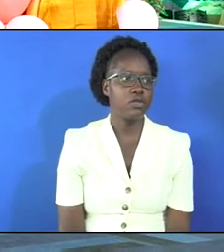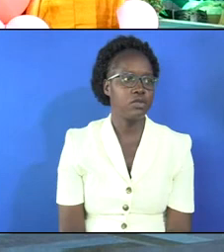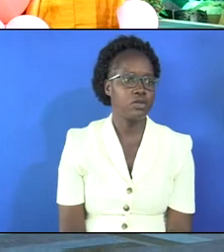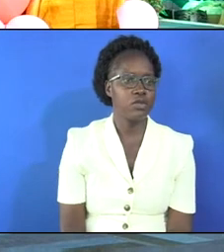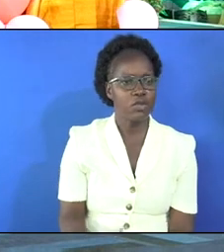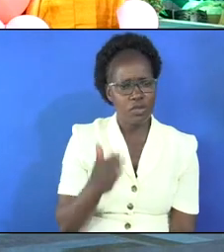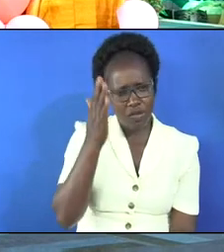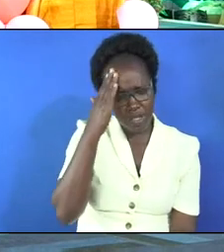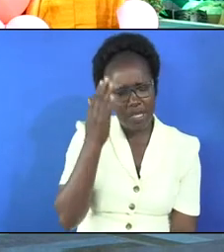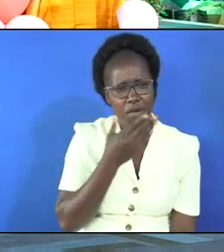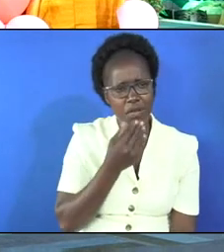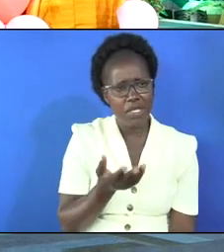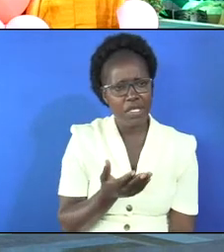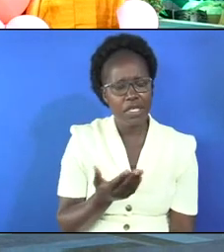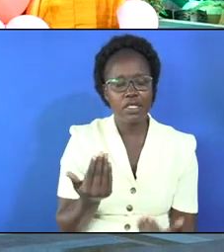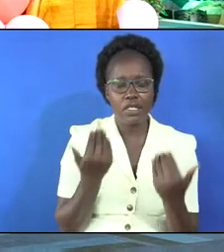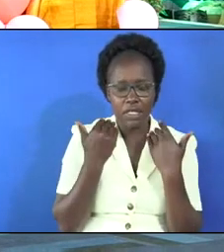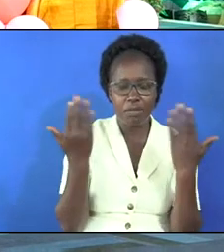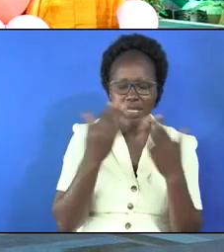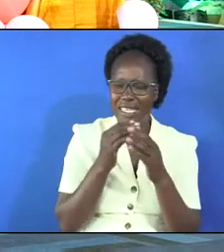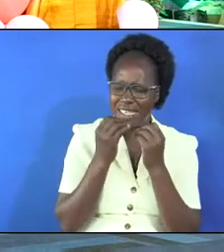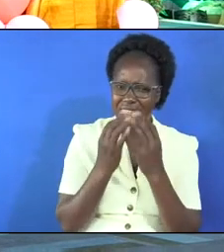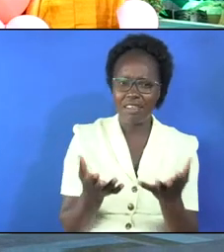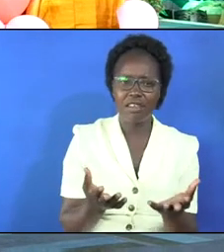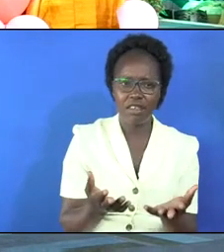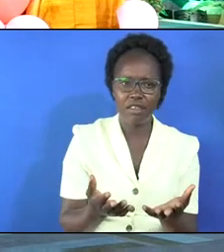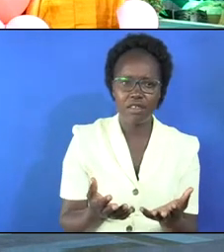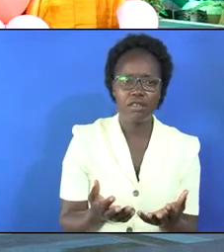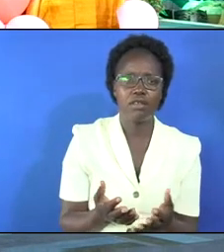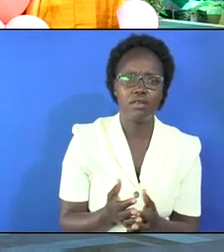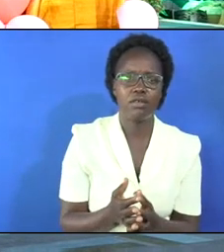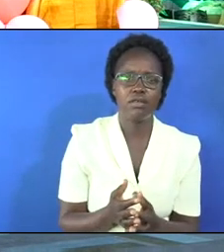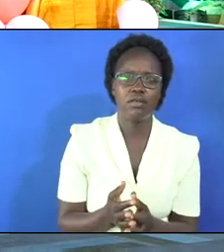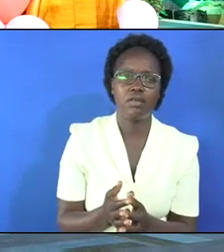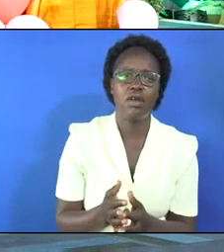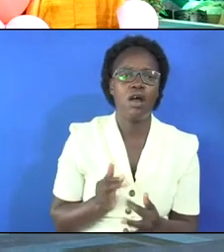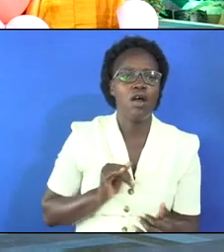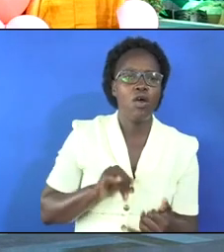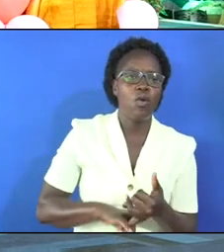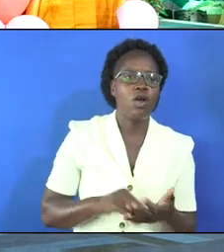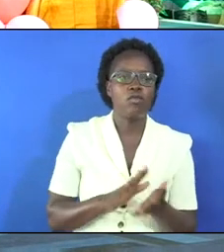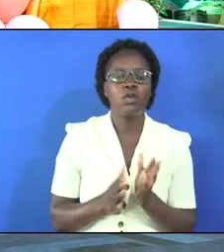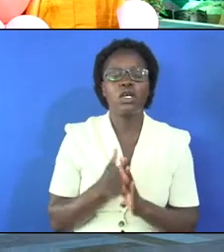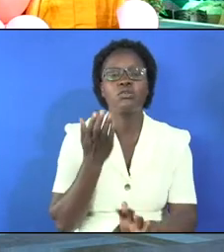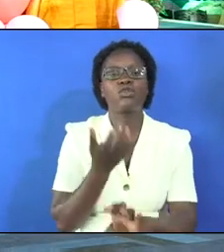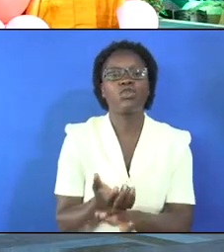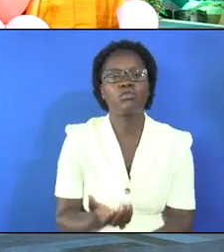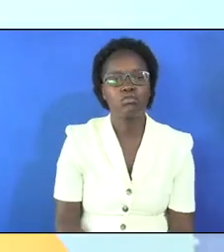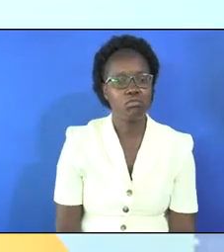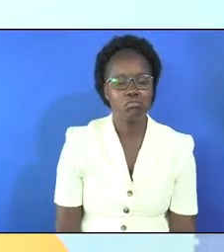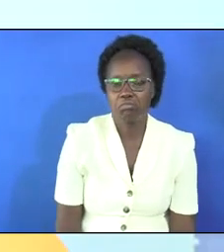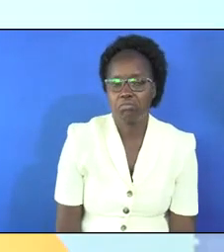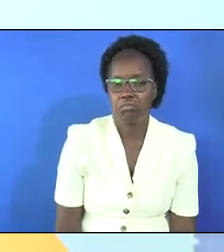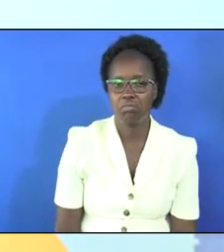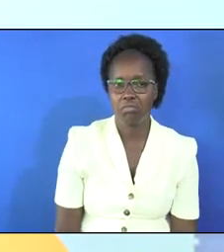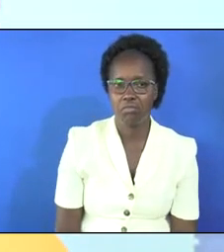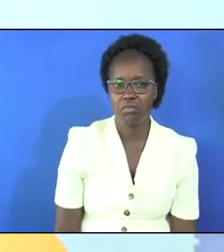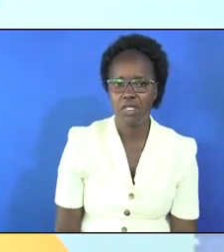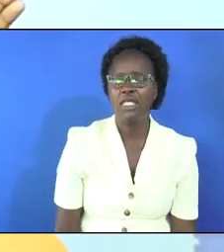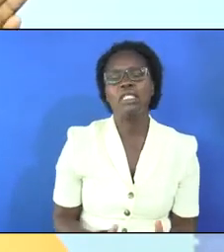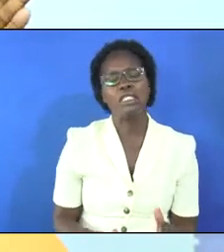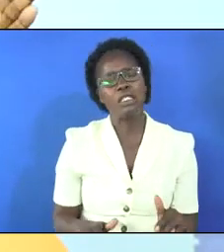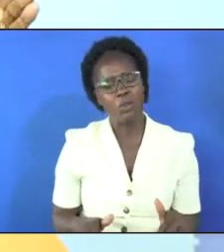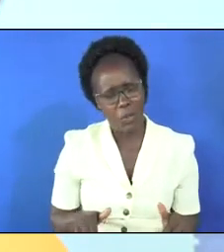do you know there are men who do not sleep at night your wife becomes a stone they